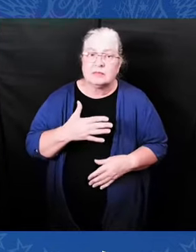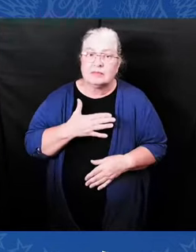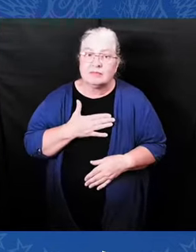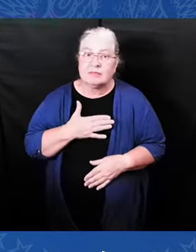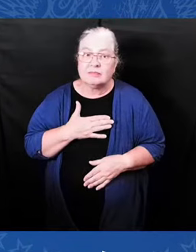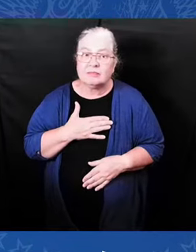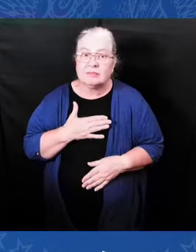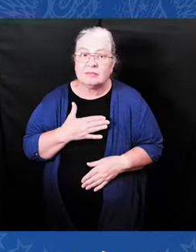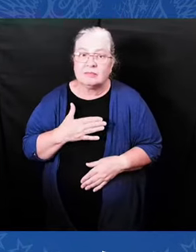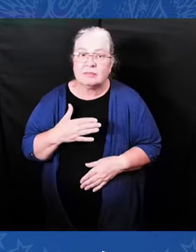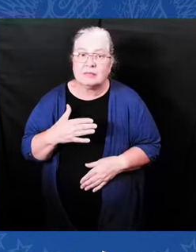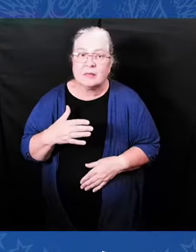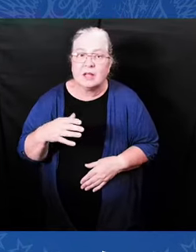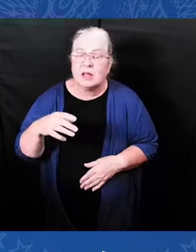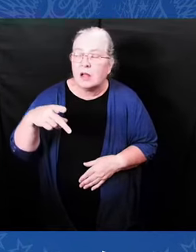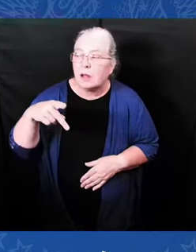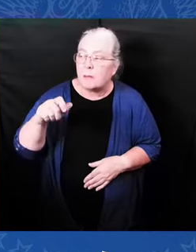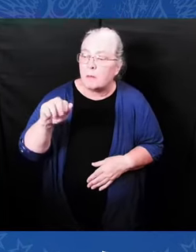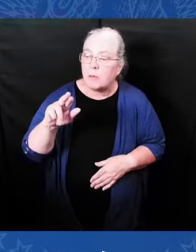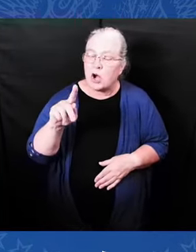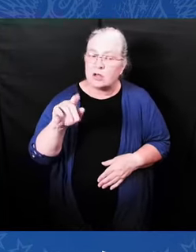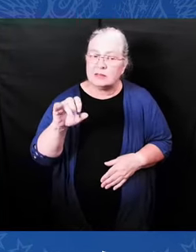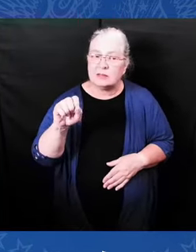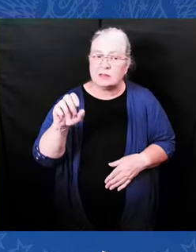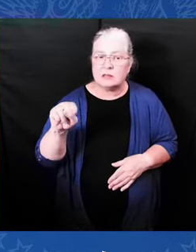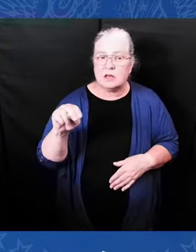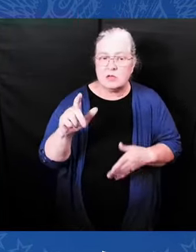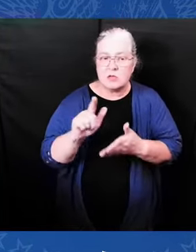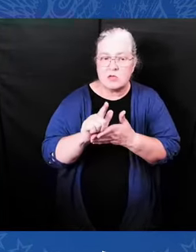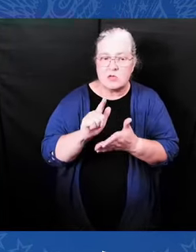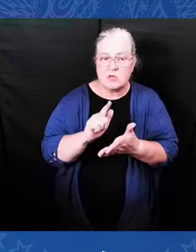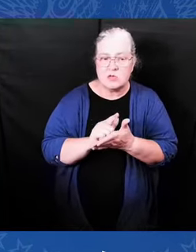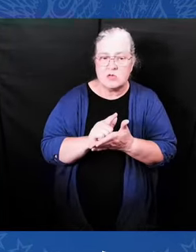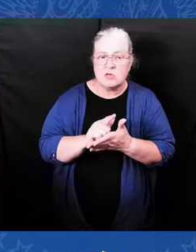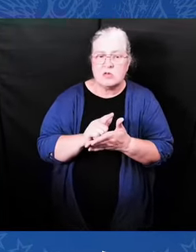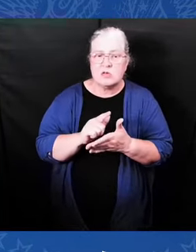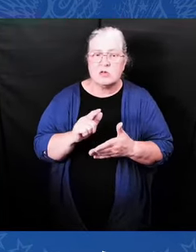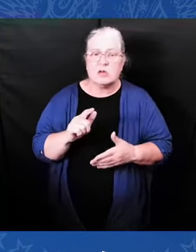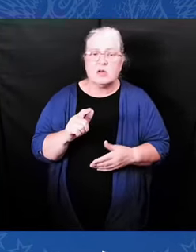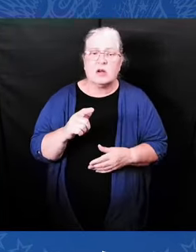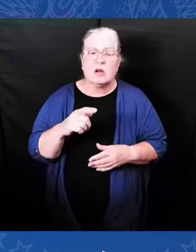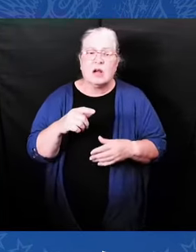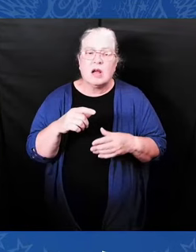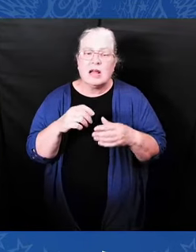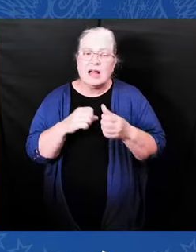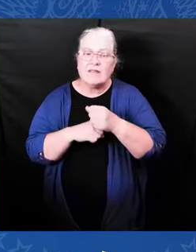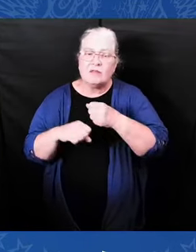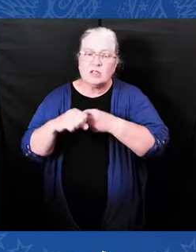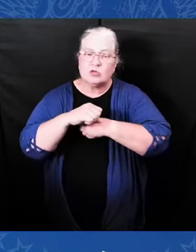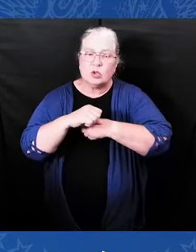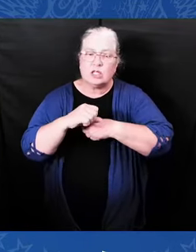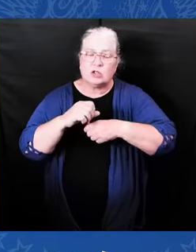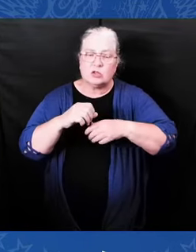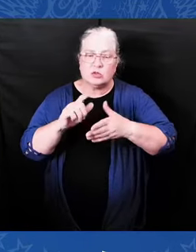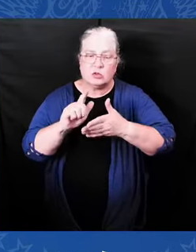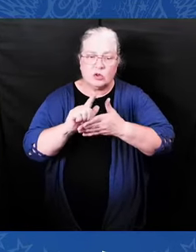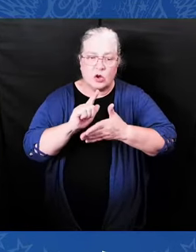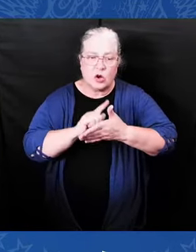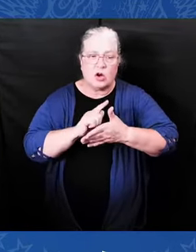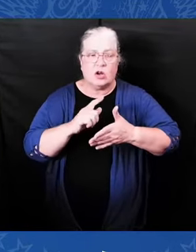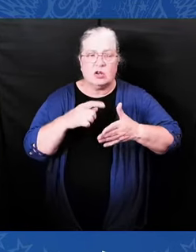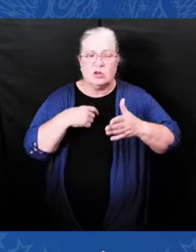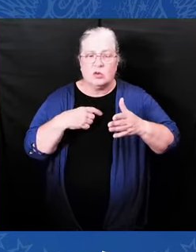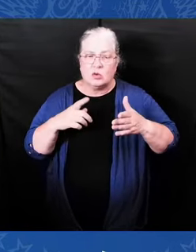reconnect communities. That highways have rolled through — any of you in my city of Wilmington, Delaware, you go up I-95, it goes